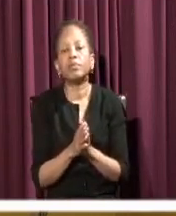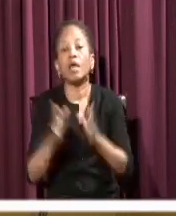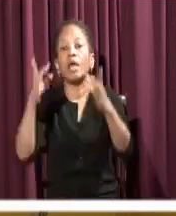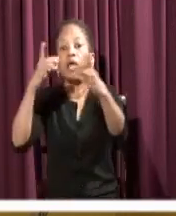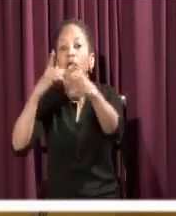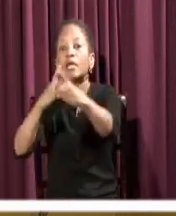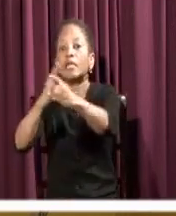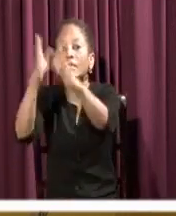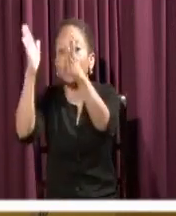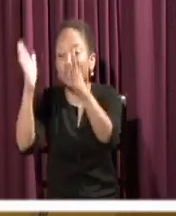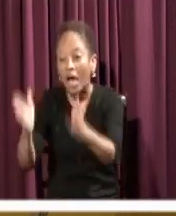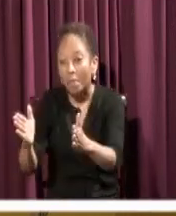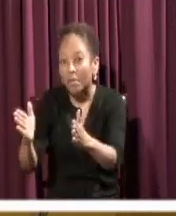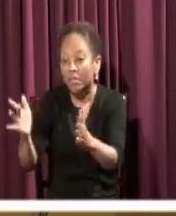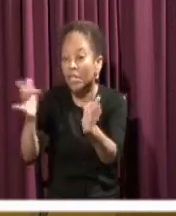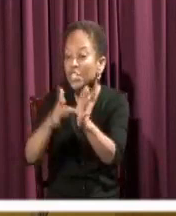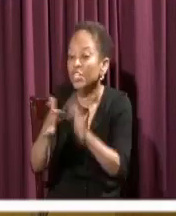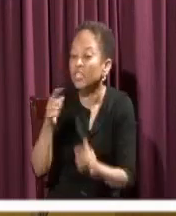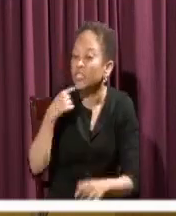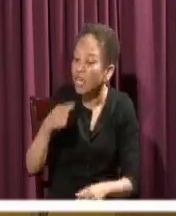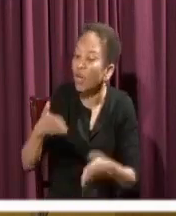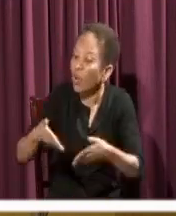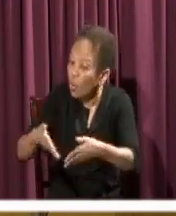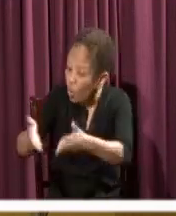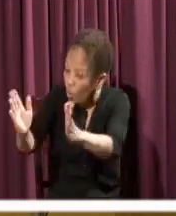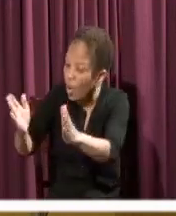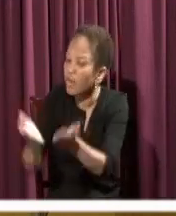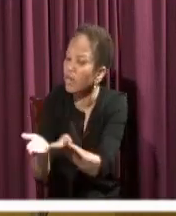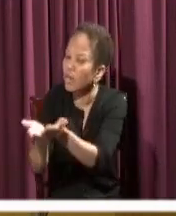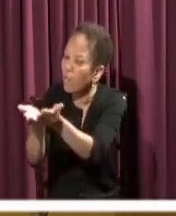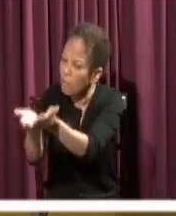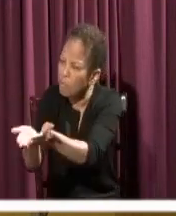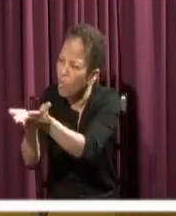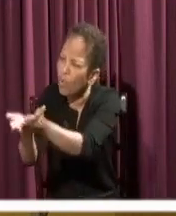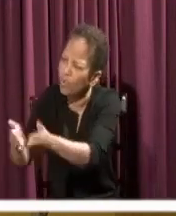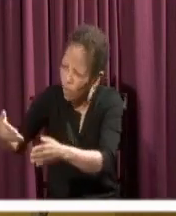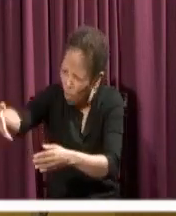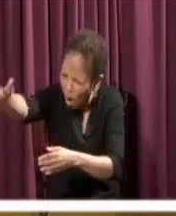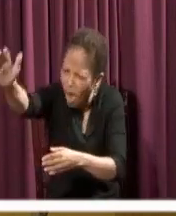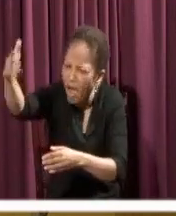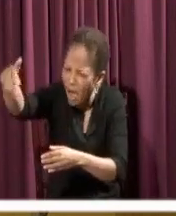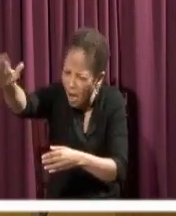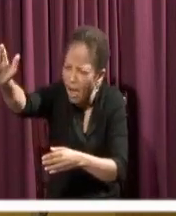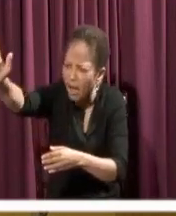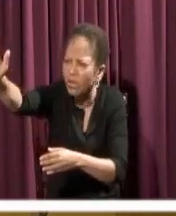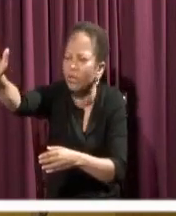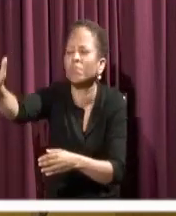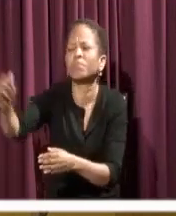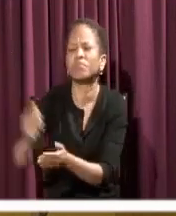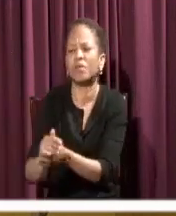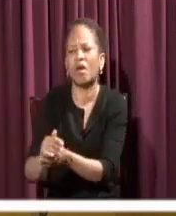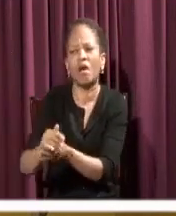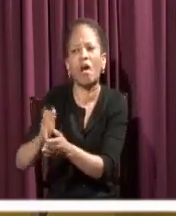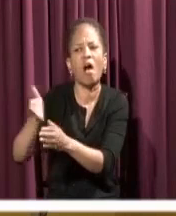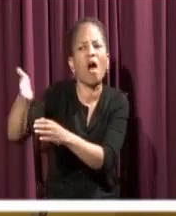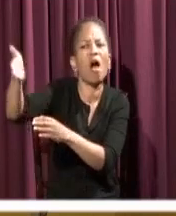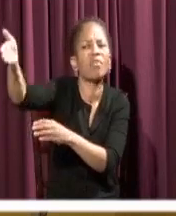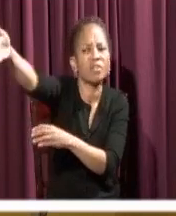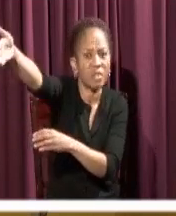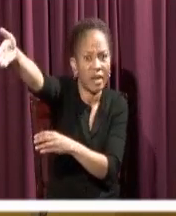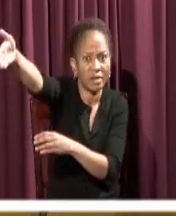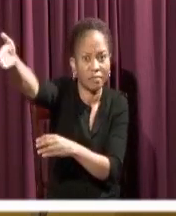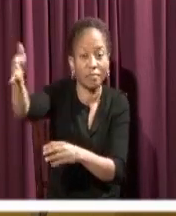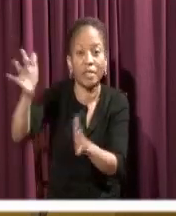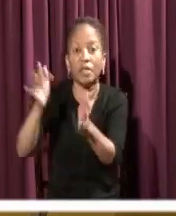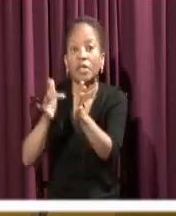Jesus made the disciples get into the boat and go on ahead to the other side, while